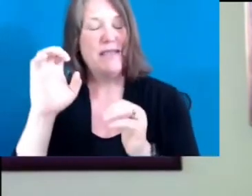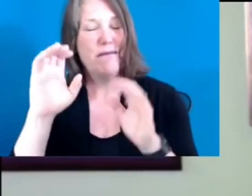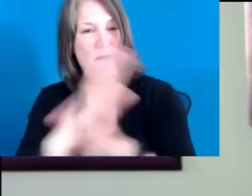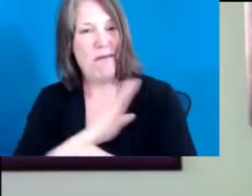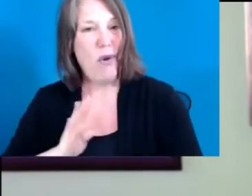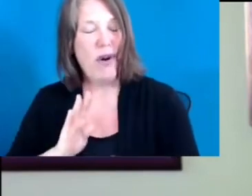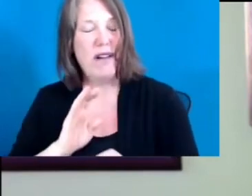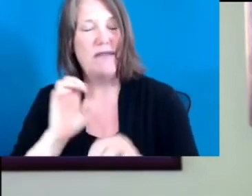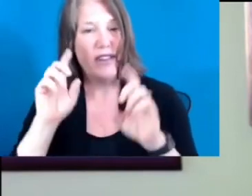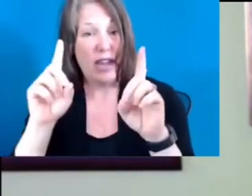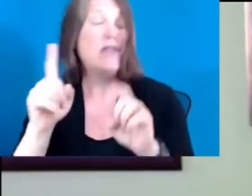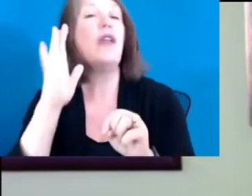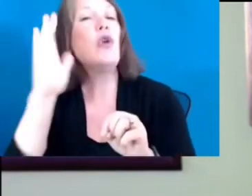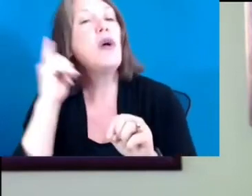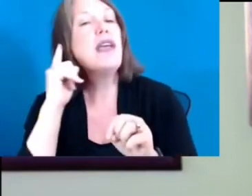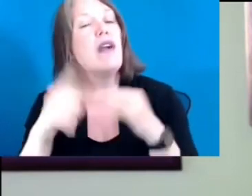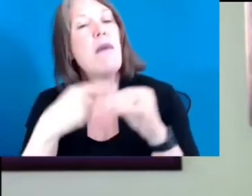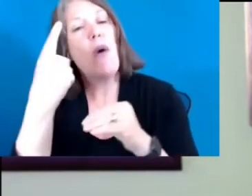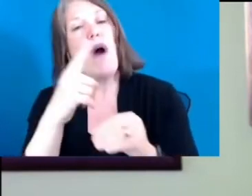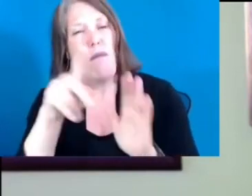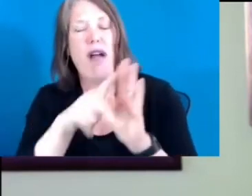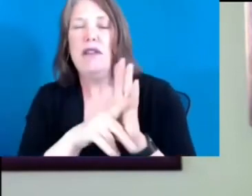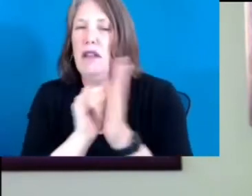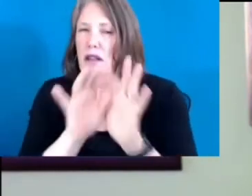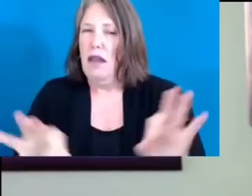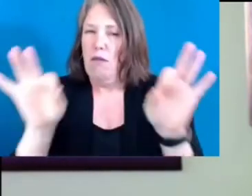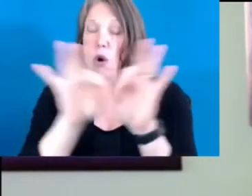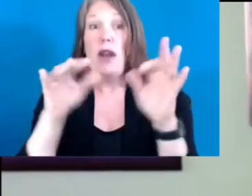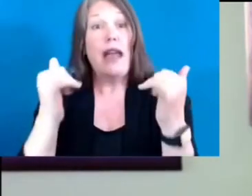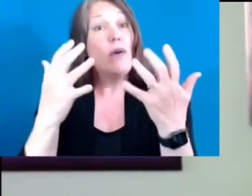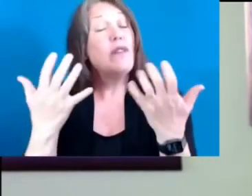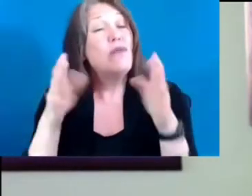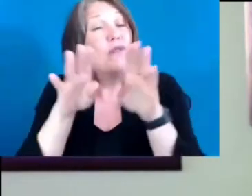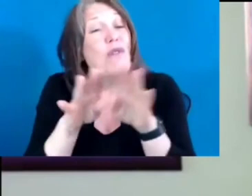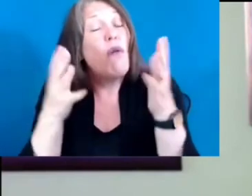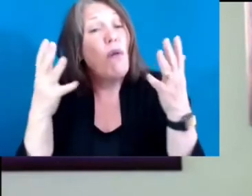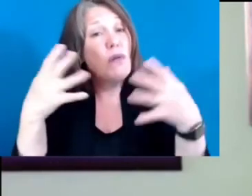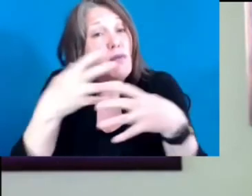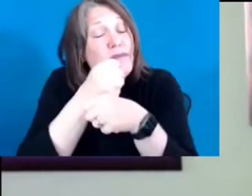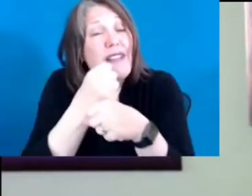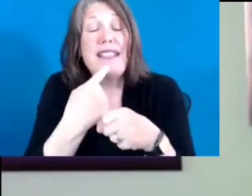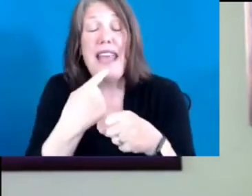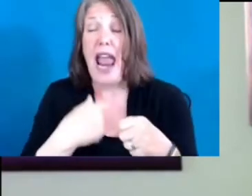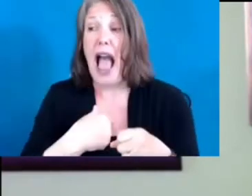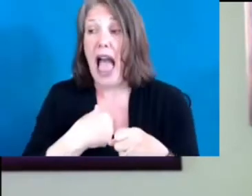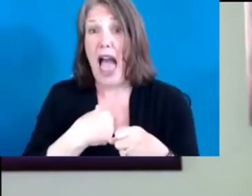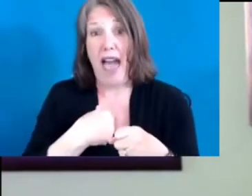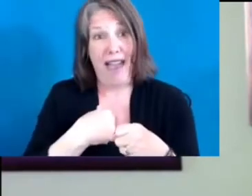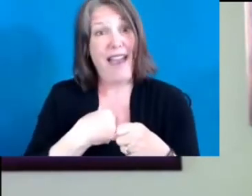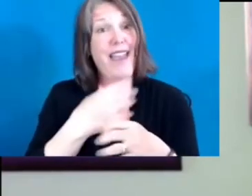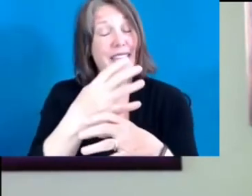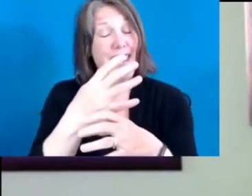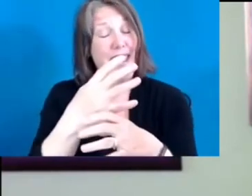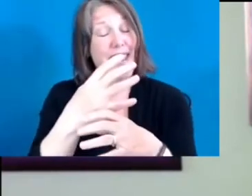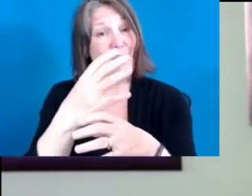In closing, I just want to say this. I got an email from a lawyer, professor from Yale